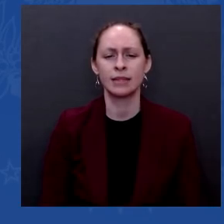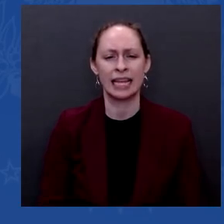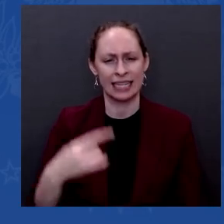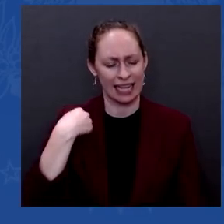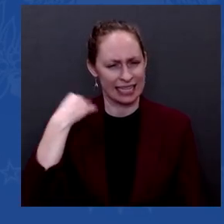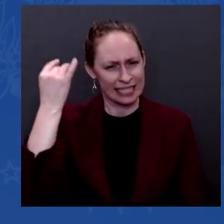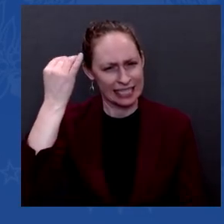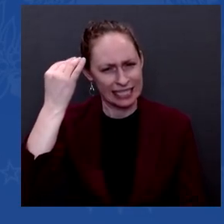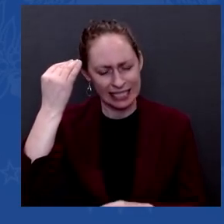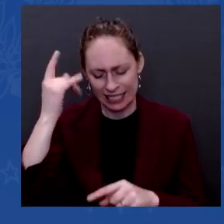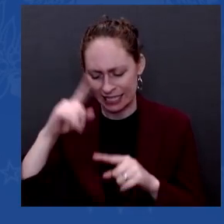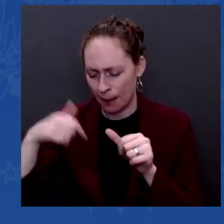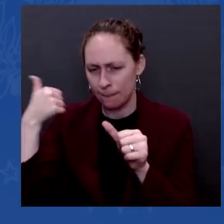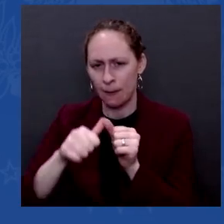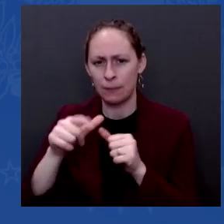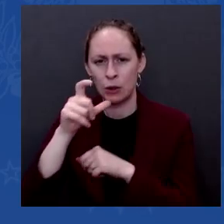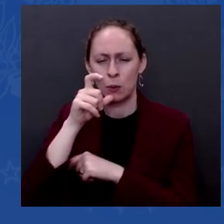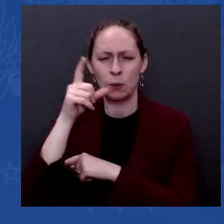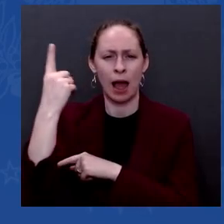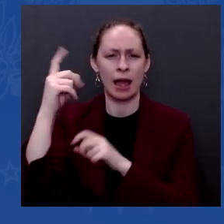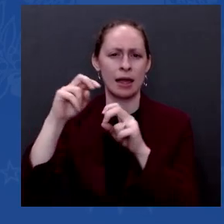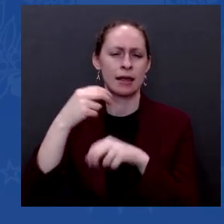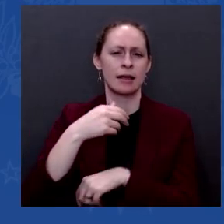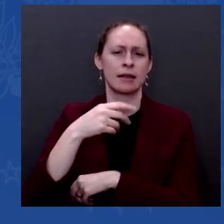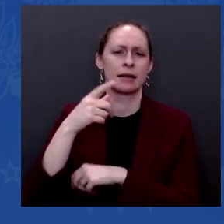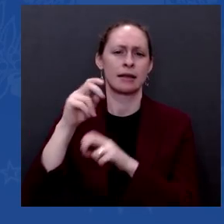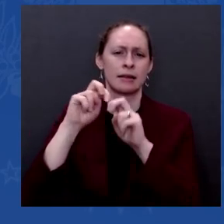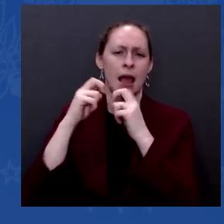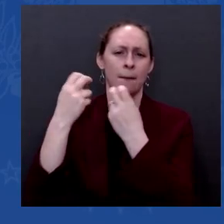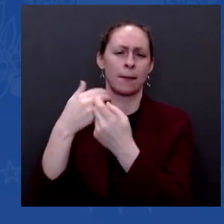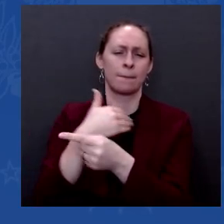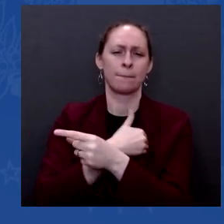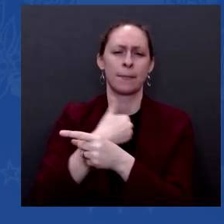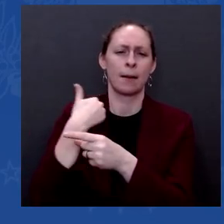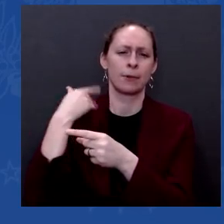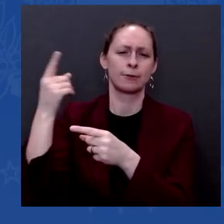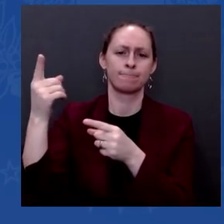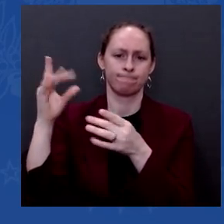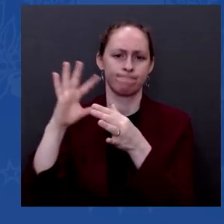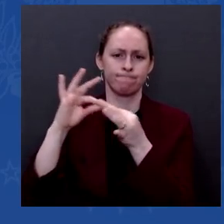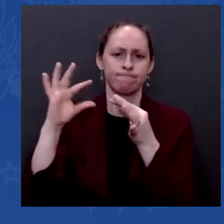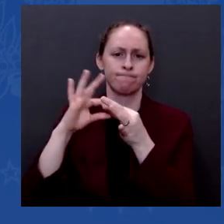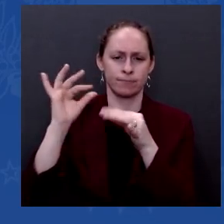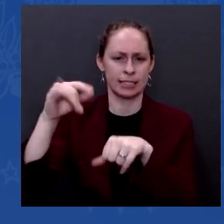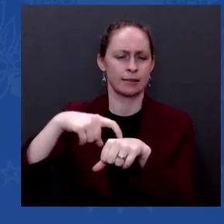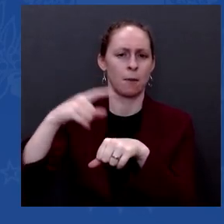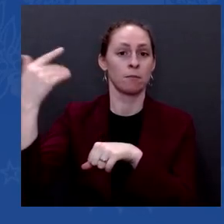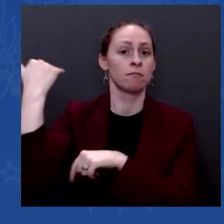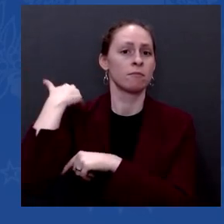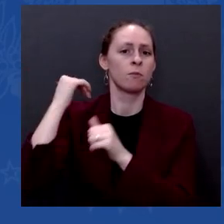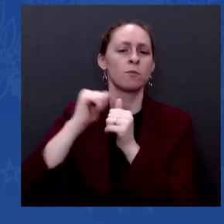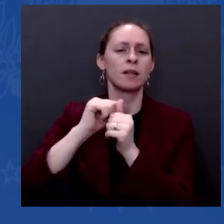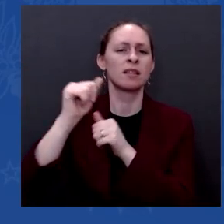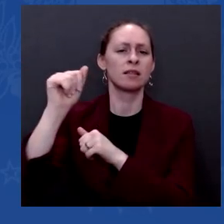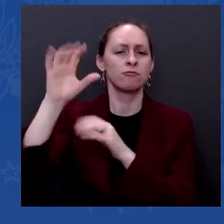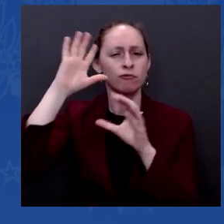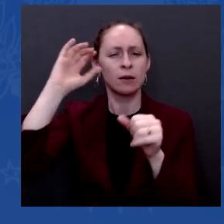said, well, you're going to be sure, Mr. President, of the millions of employees you have out there, somebody screwing up right now.